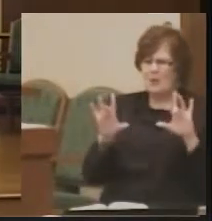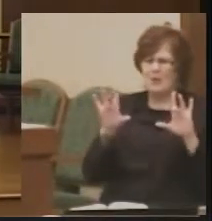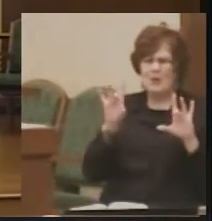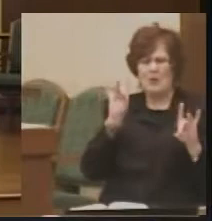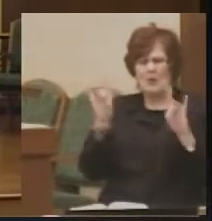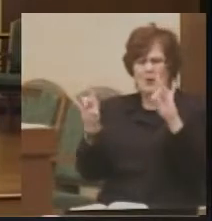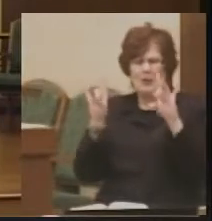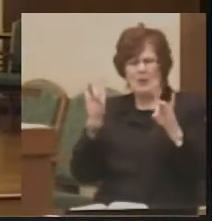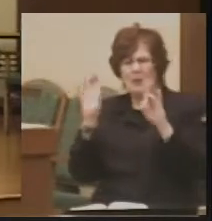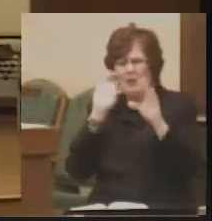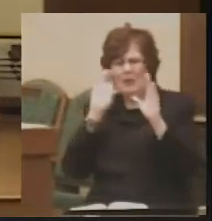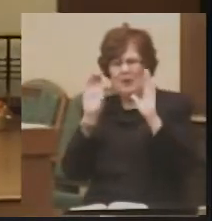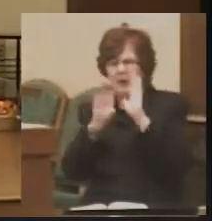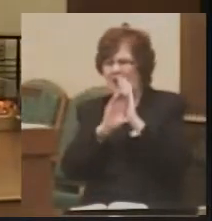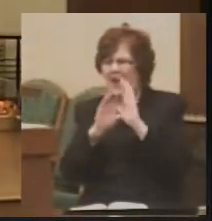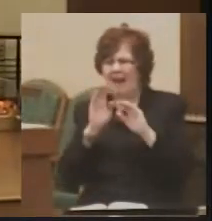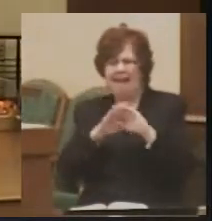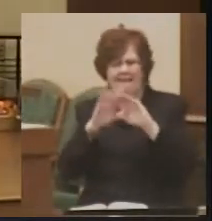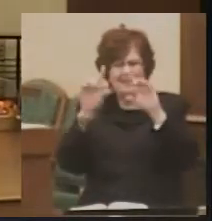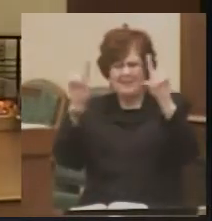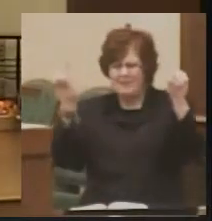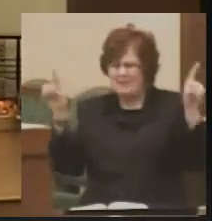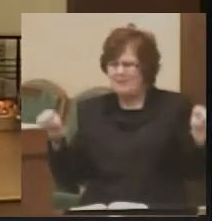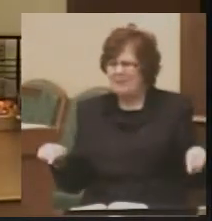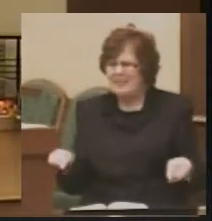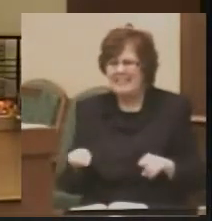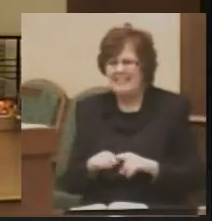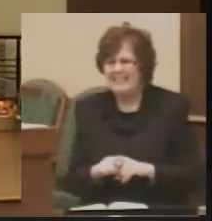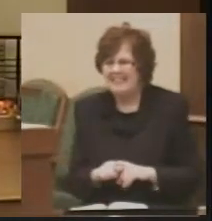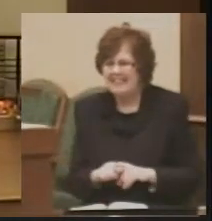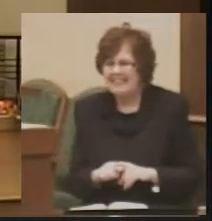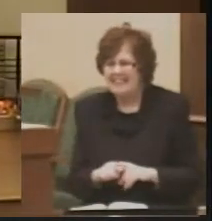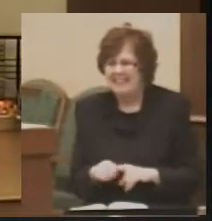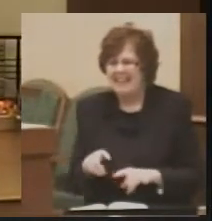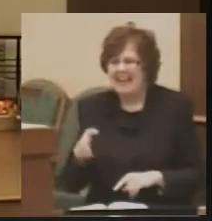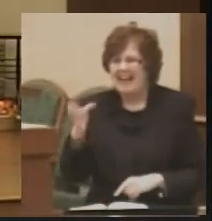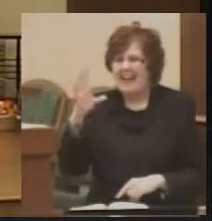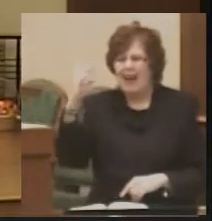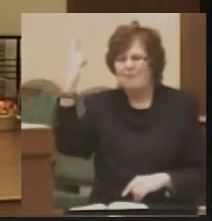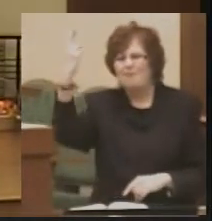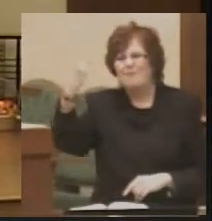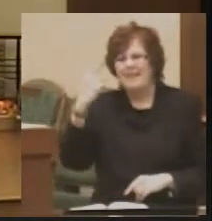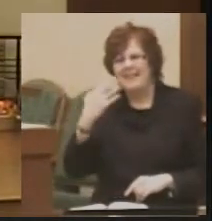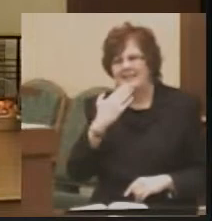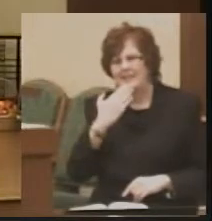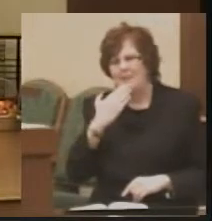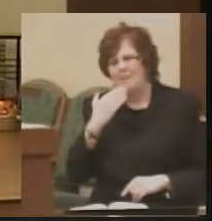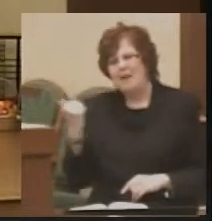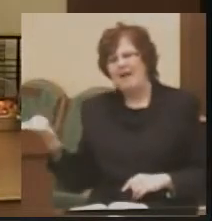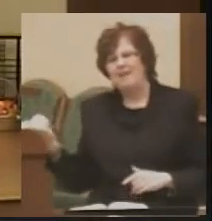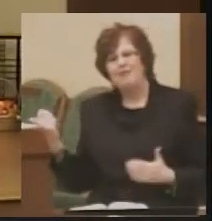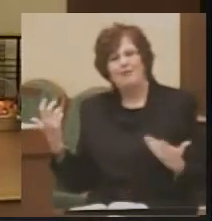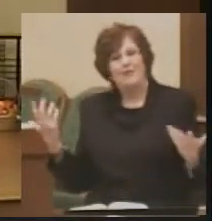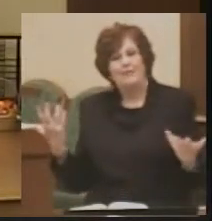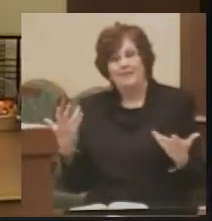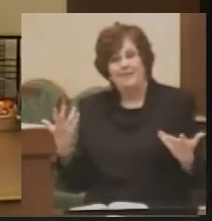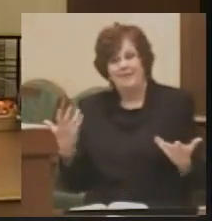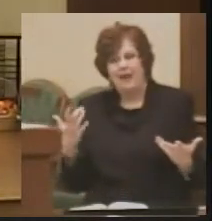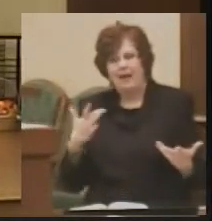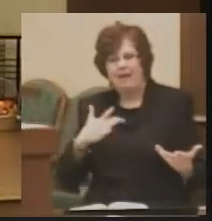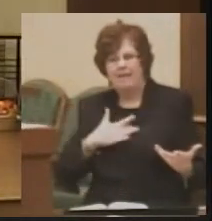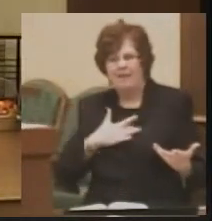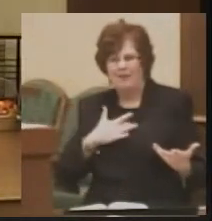pixelated on a screen. God realized that the better parchment is the